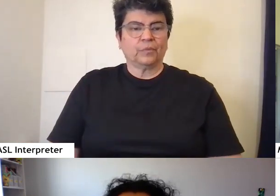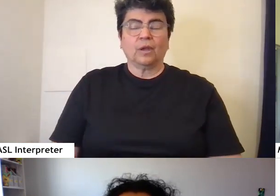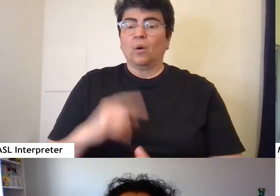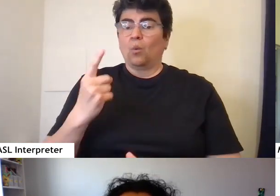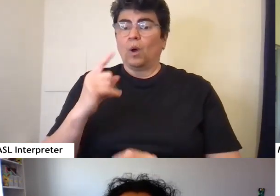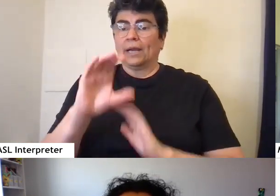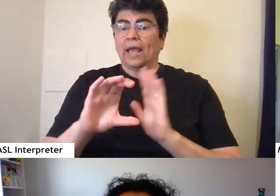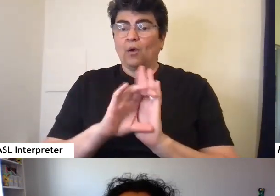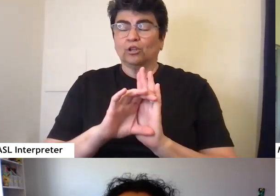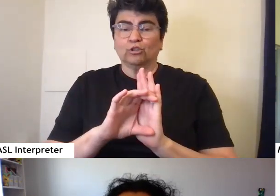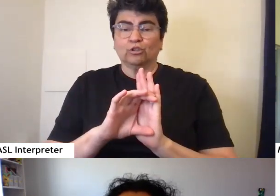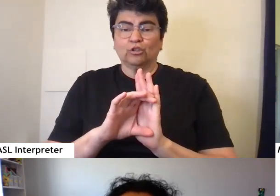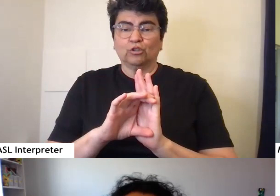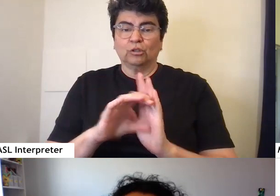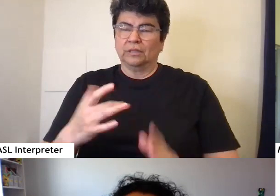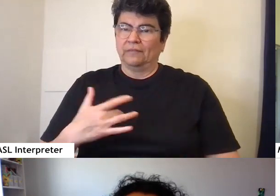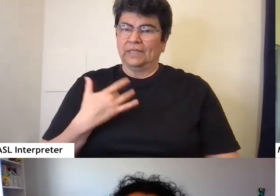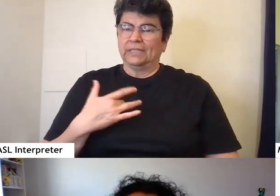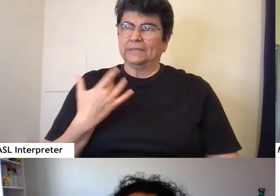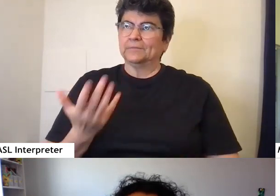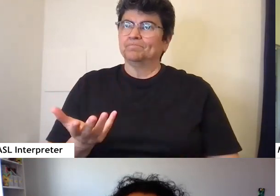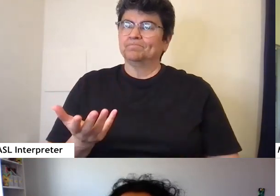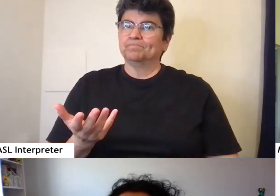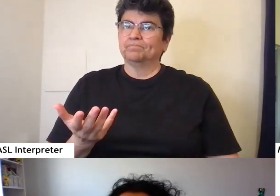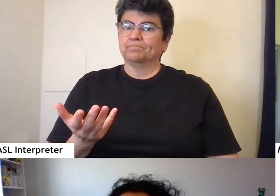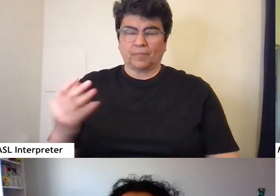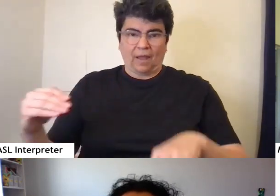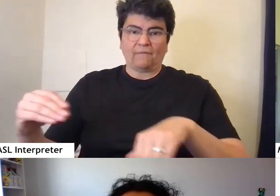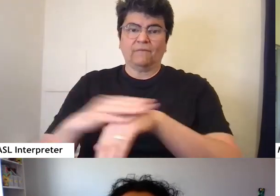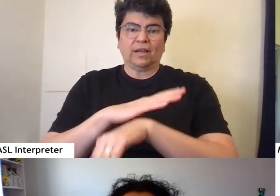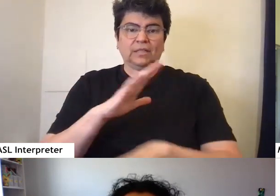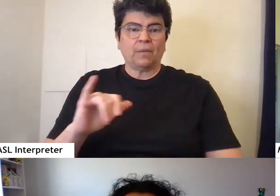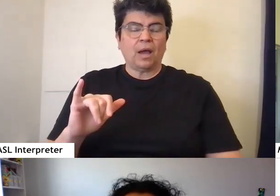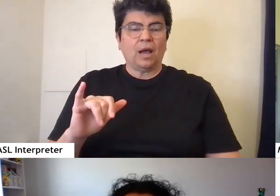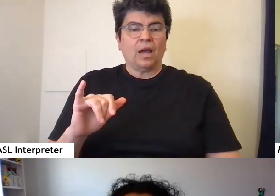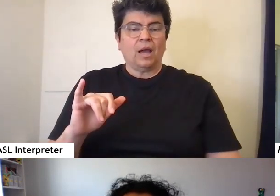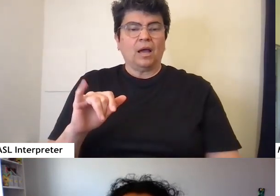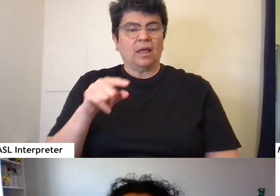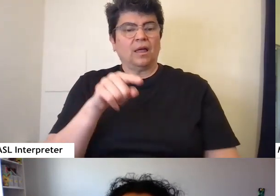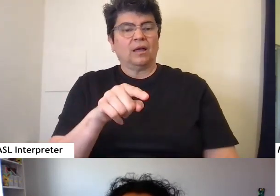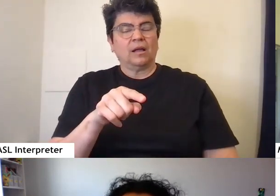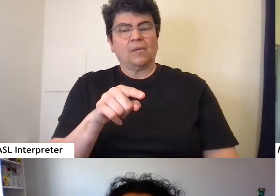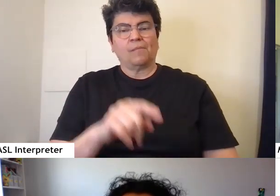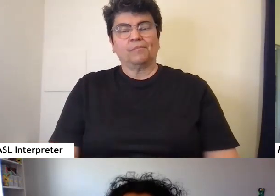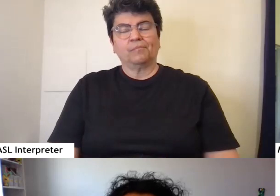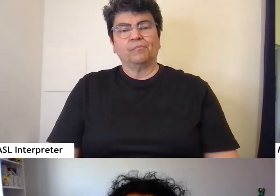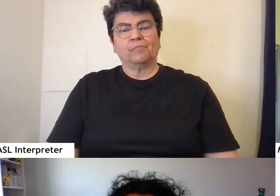characters feels affected by the amount of